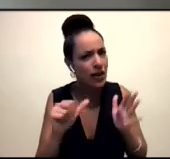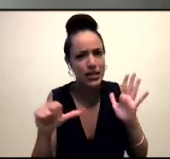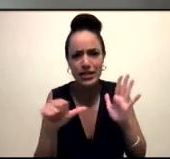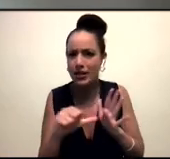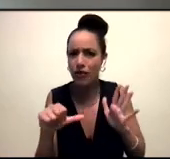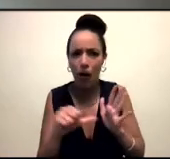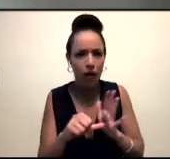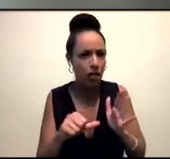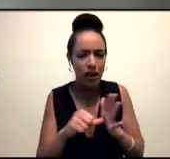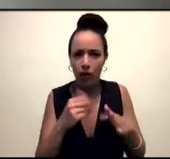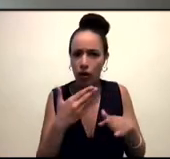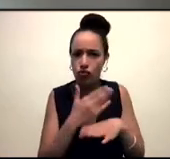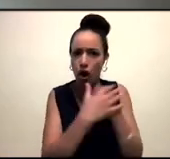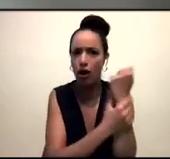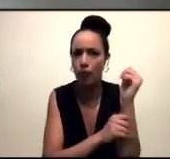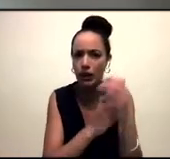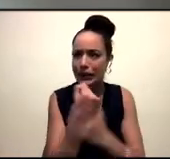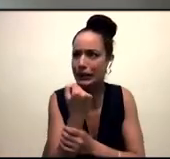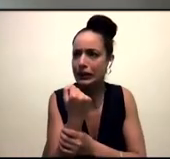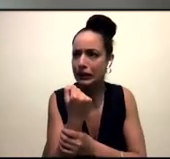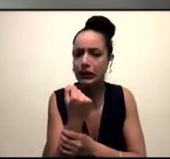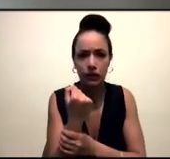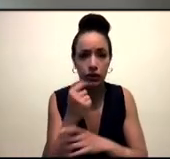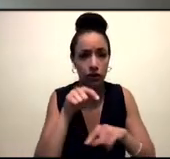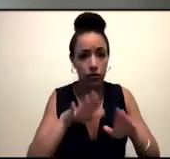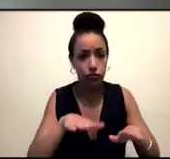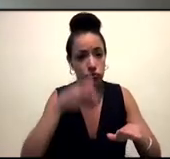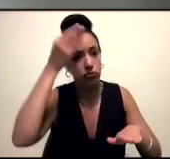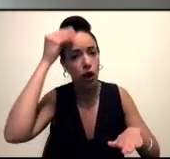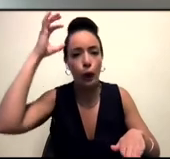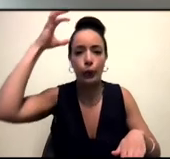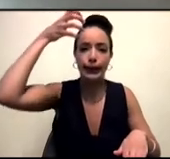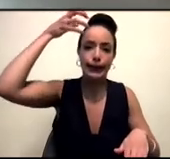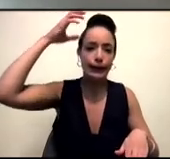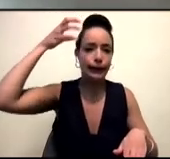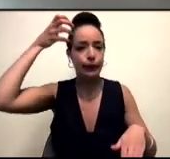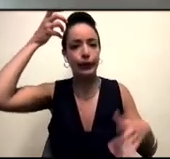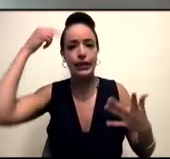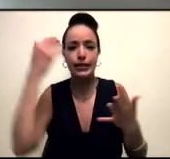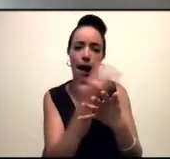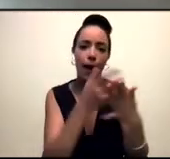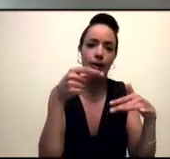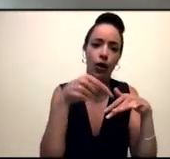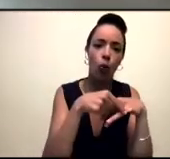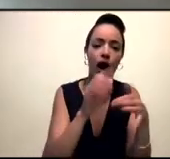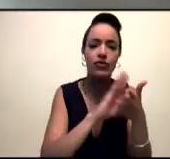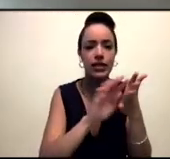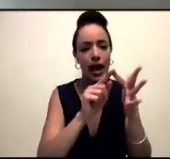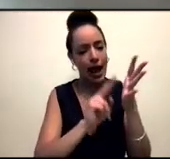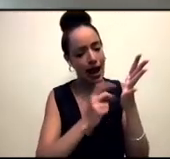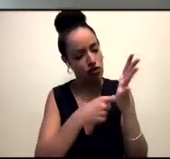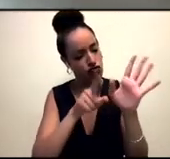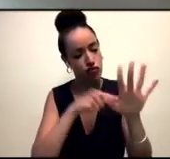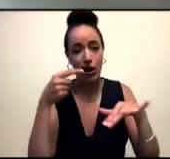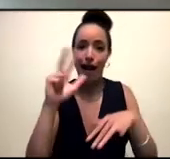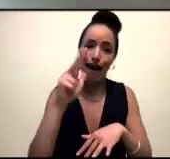You know, we are absolutely, you know, in Britain, we learn all about kings and queens and how many wives Henry VIII had. We